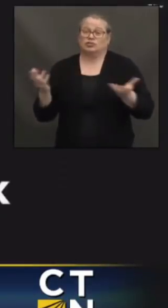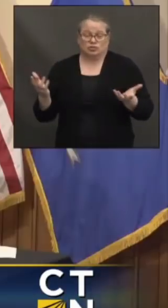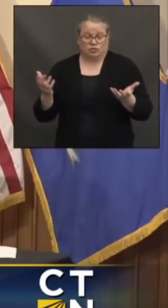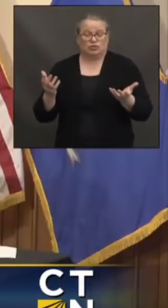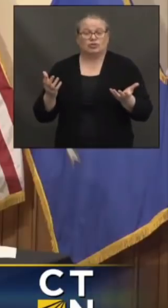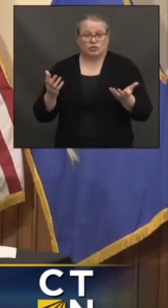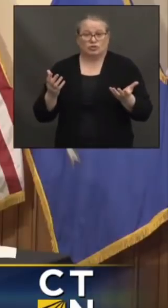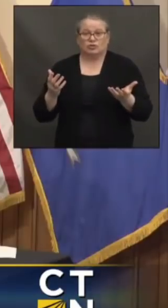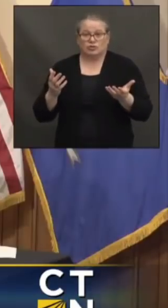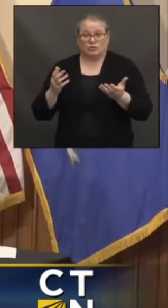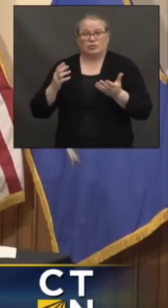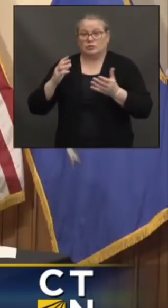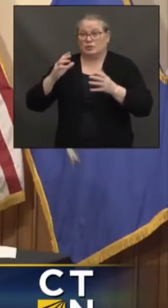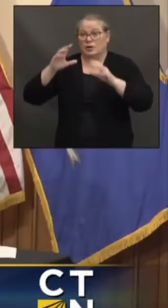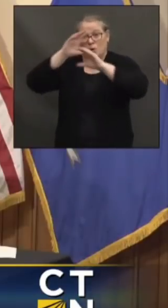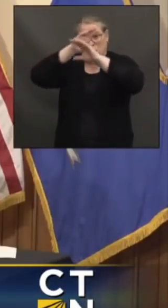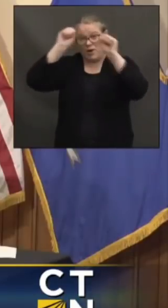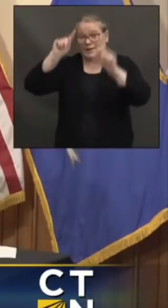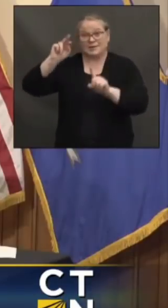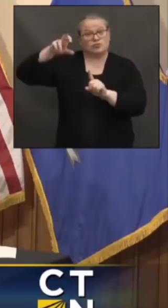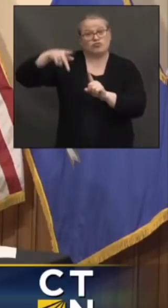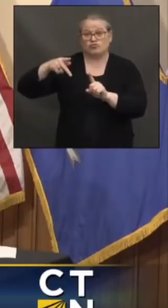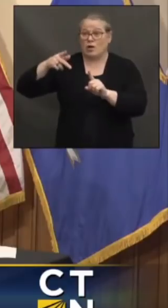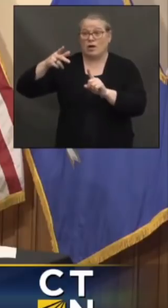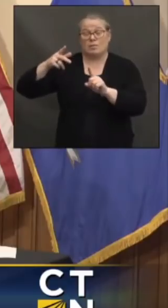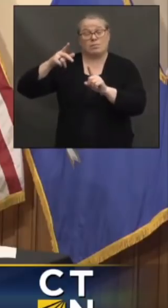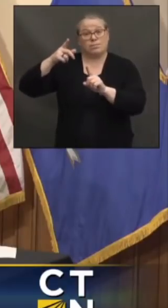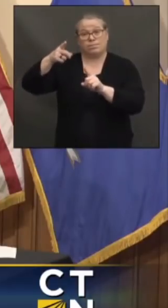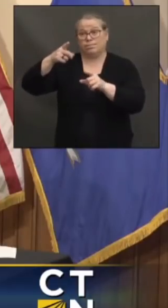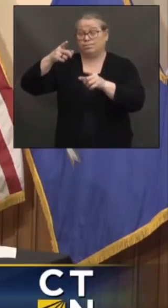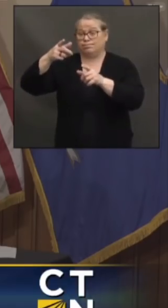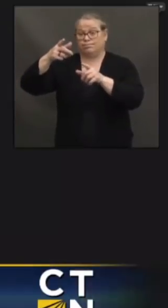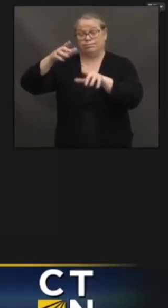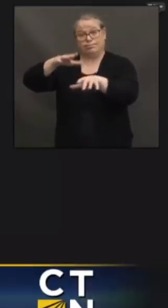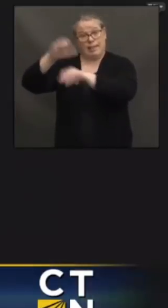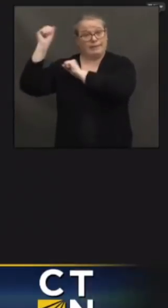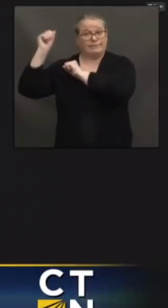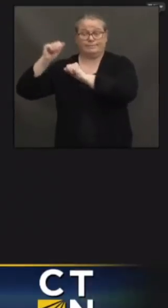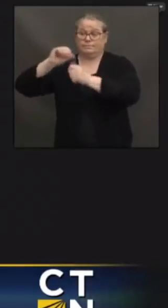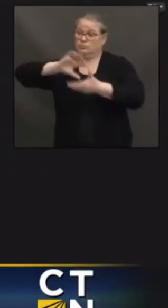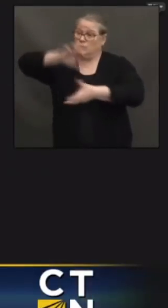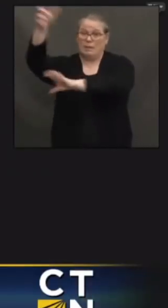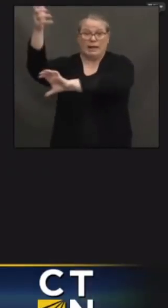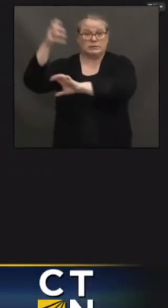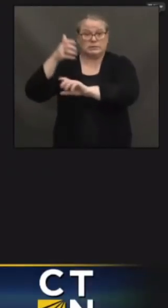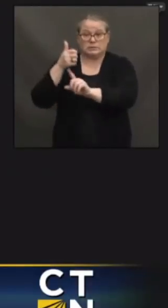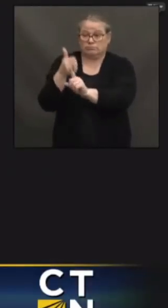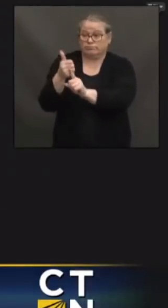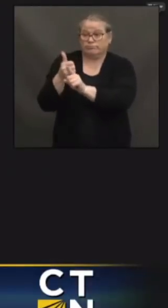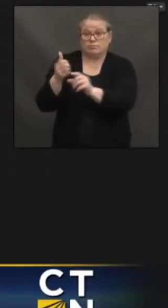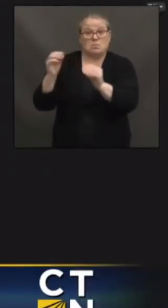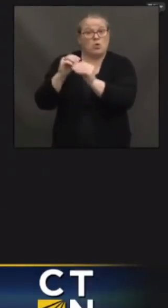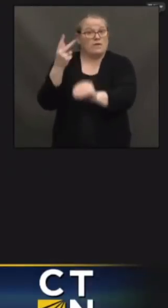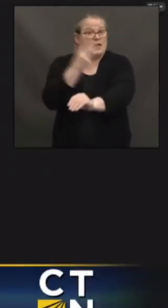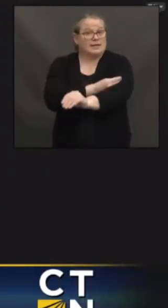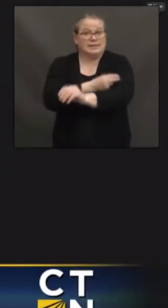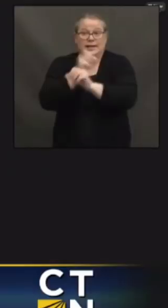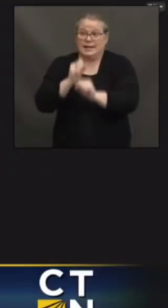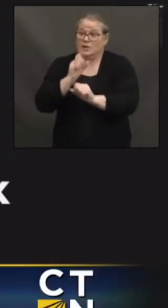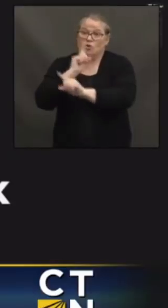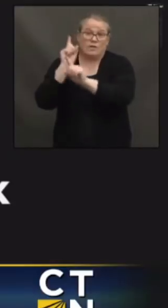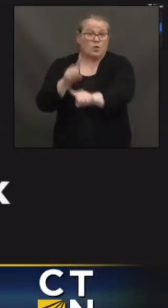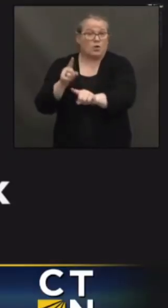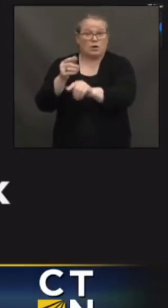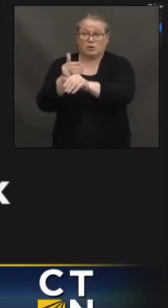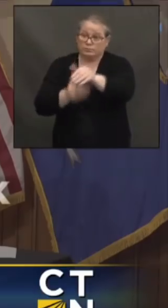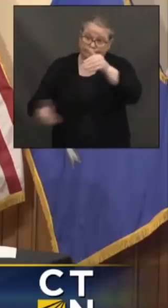President Trump left us with an absolute mess. He could have ordered more vaccine from Pfizer and Moderna.